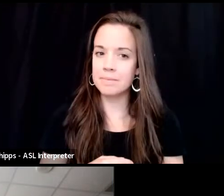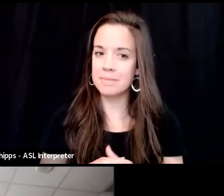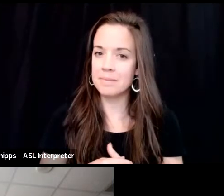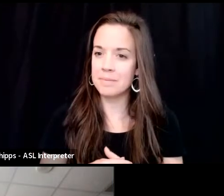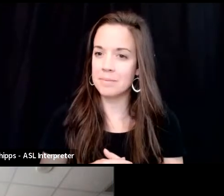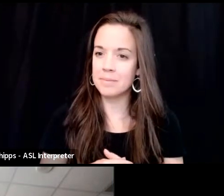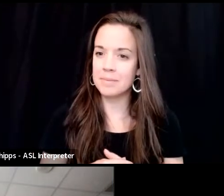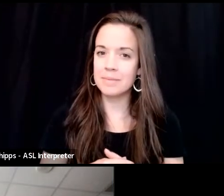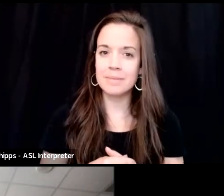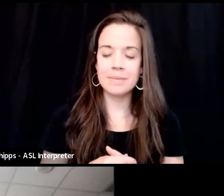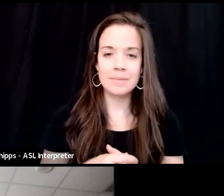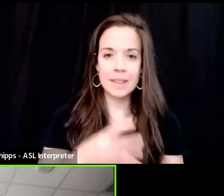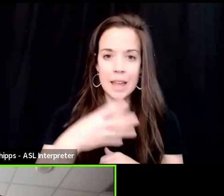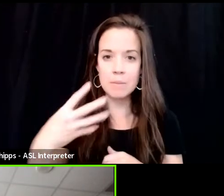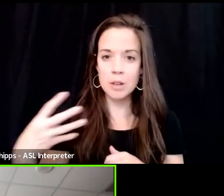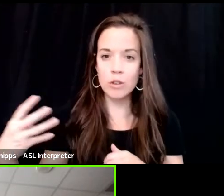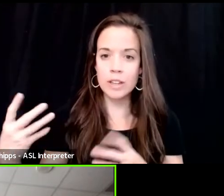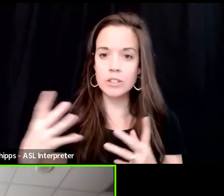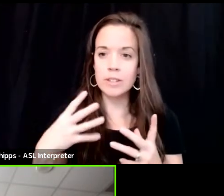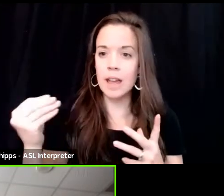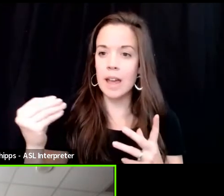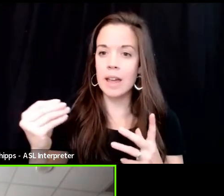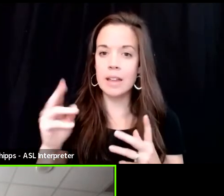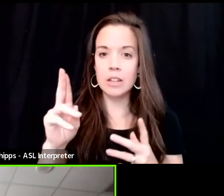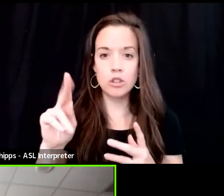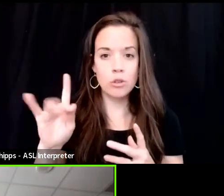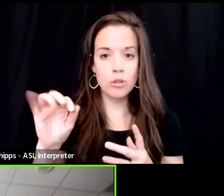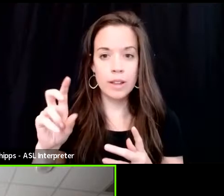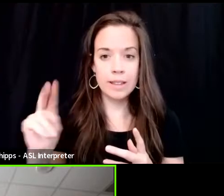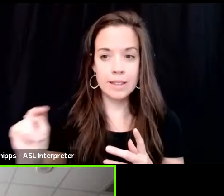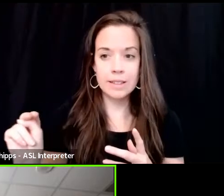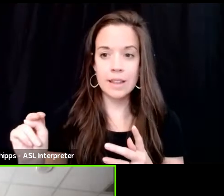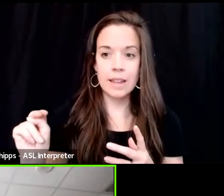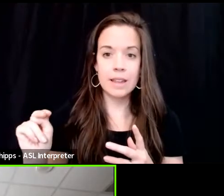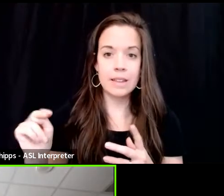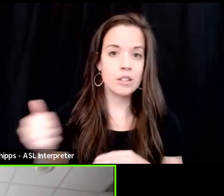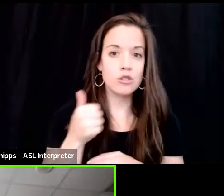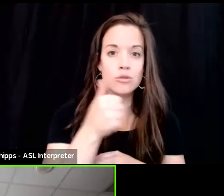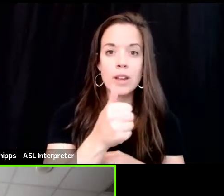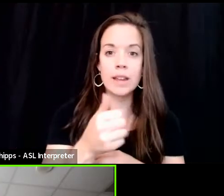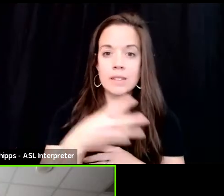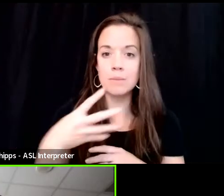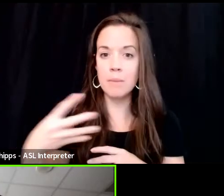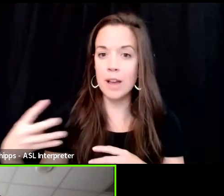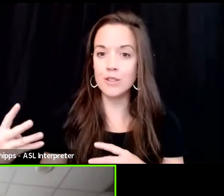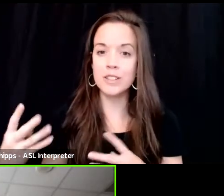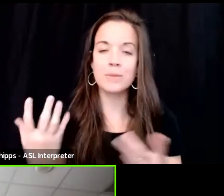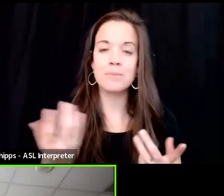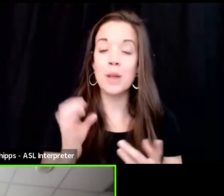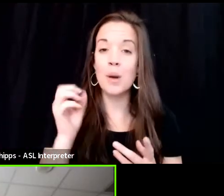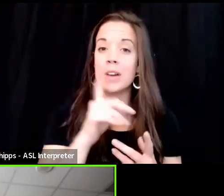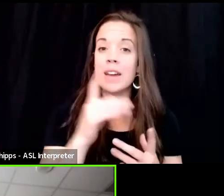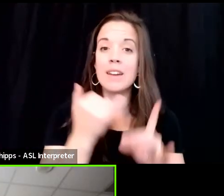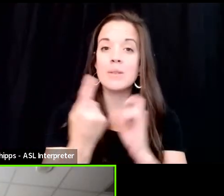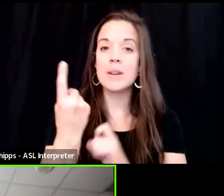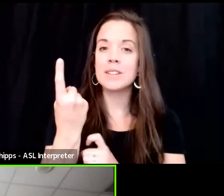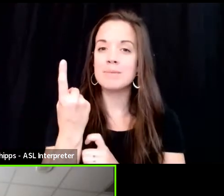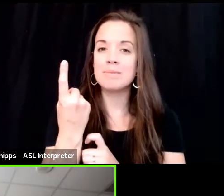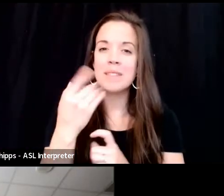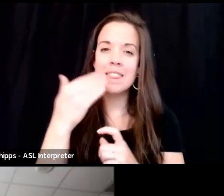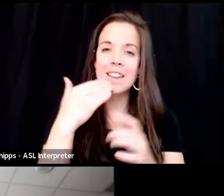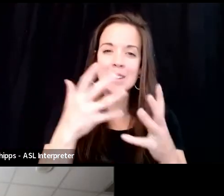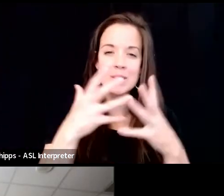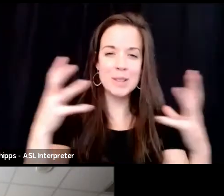Immigration and all that Ukrainian transmigration and all that. Okay, everybody. Thanks so much. And